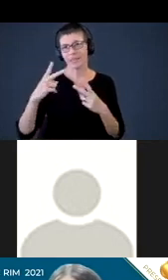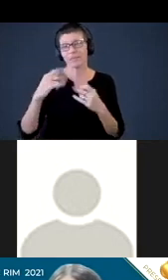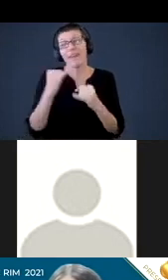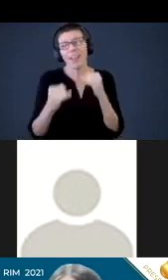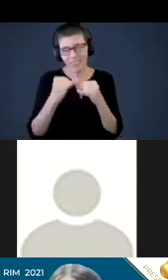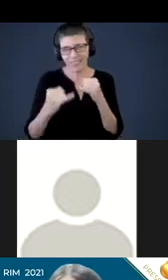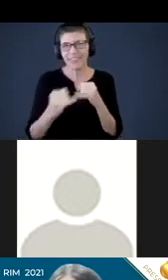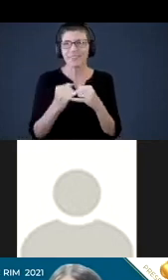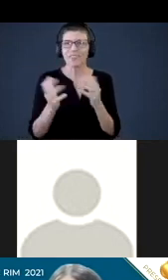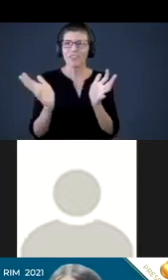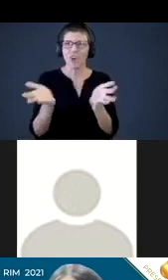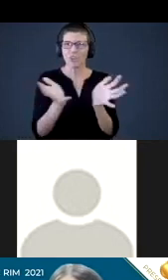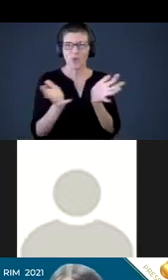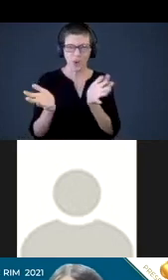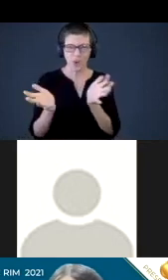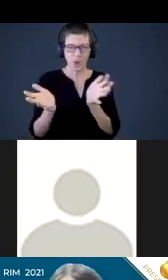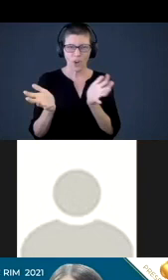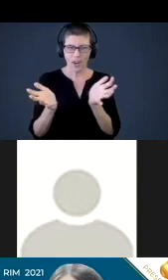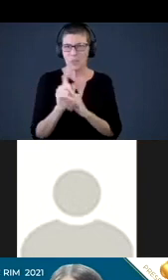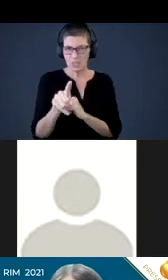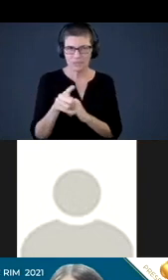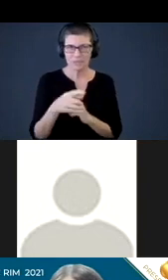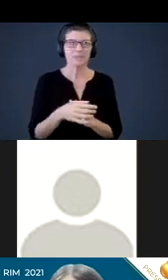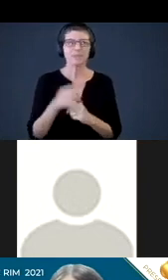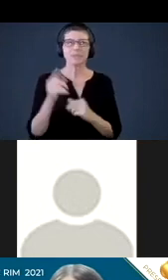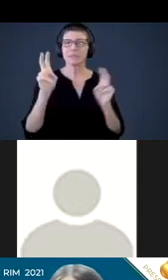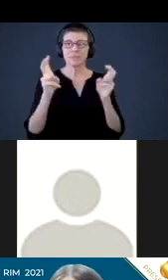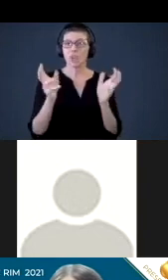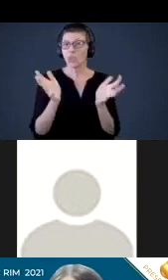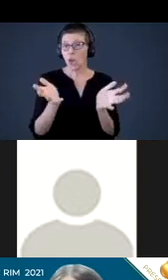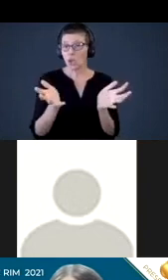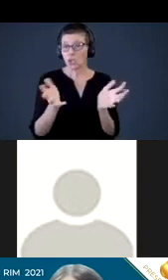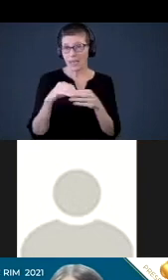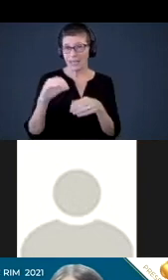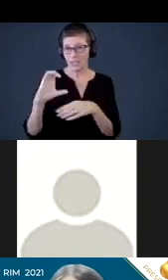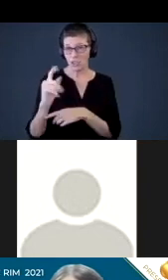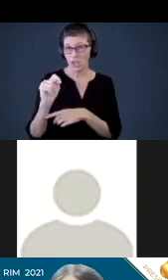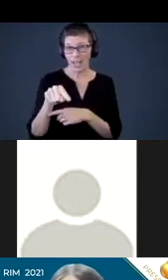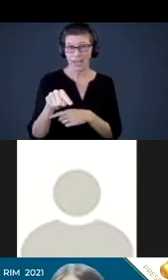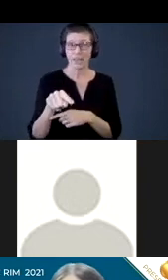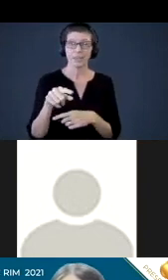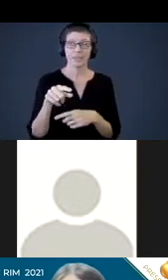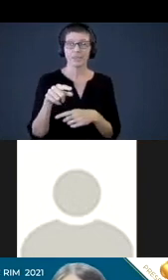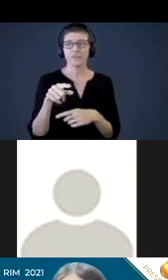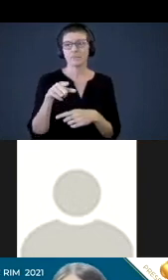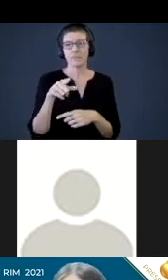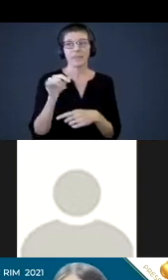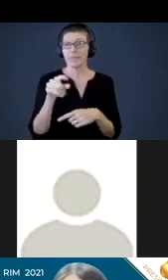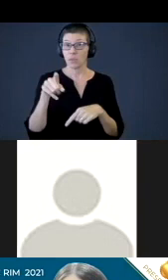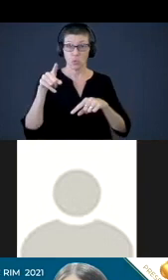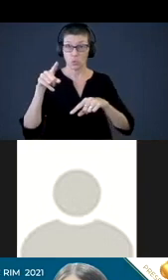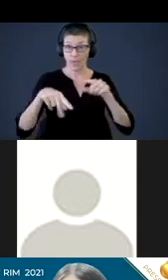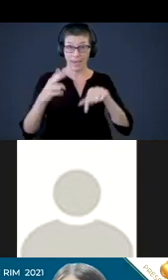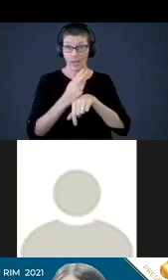question. This slide is titled Talk Story in the chat in chat. Although if you can't use